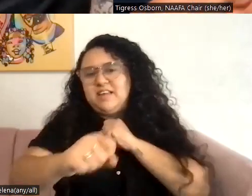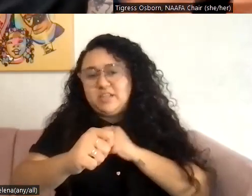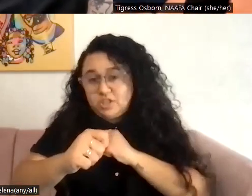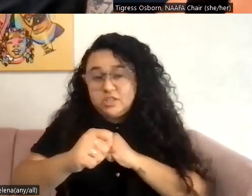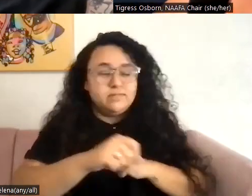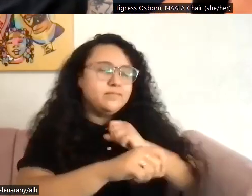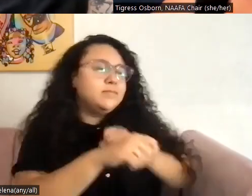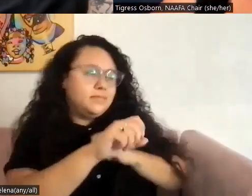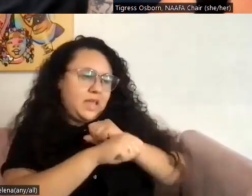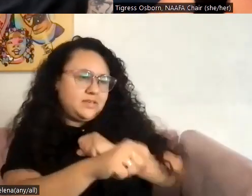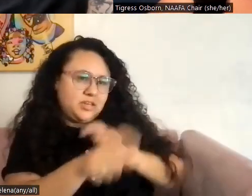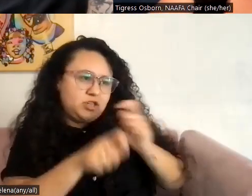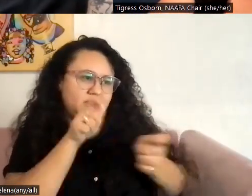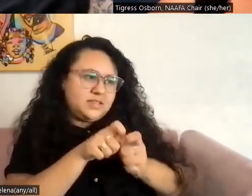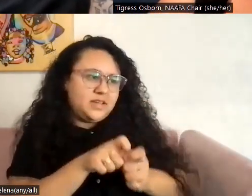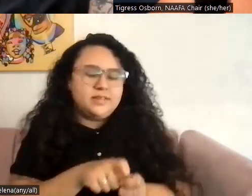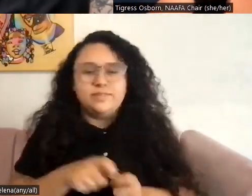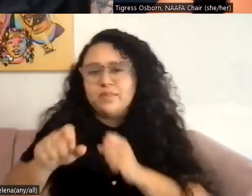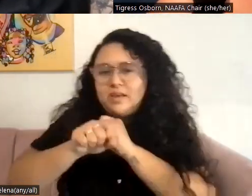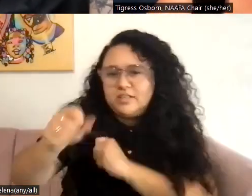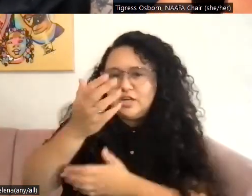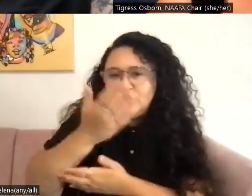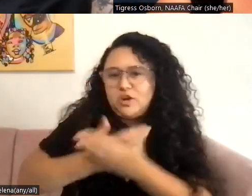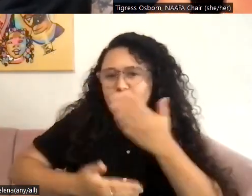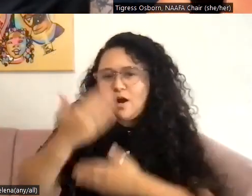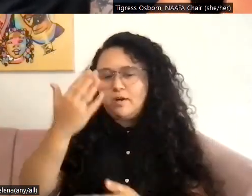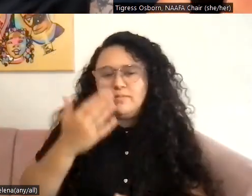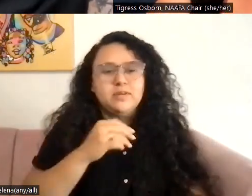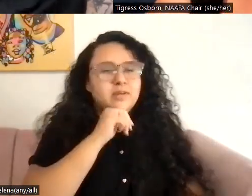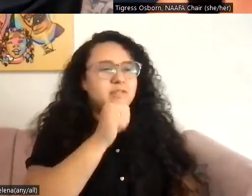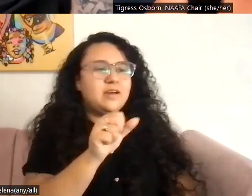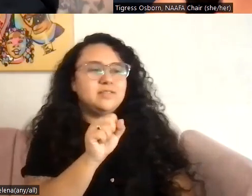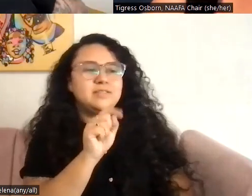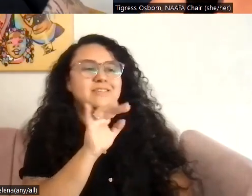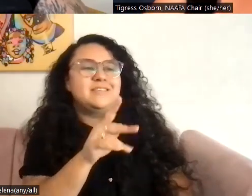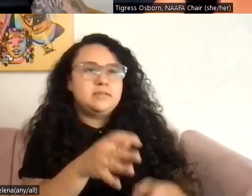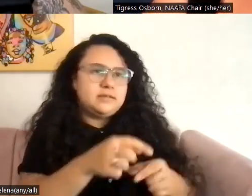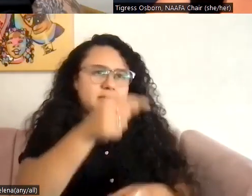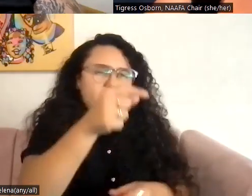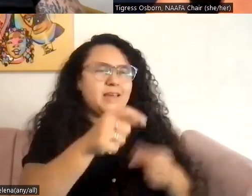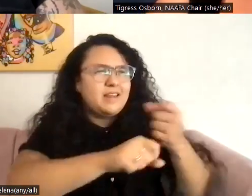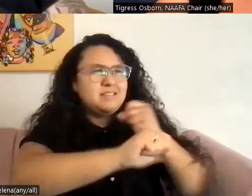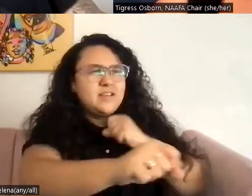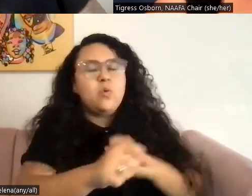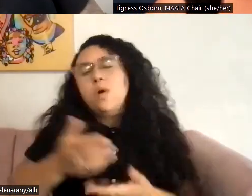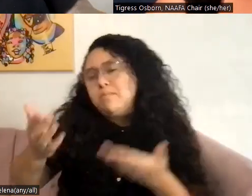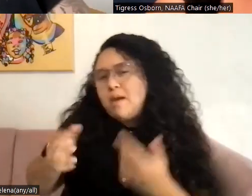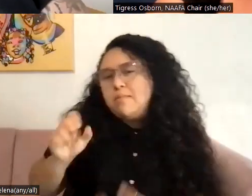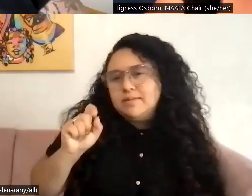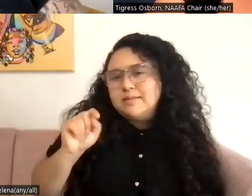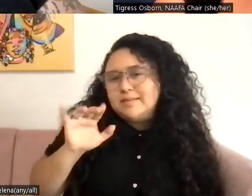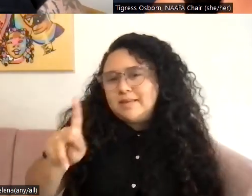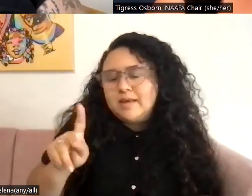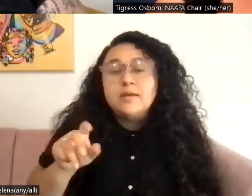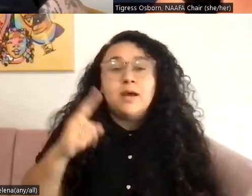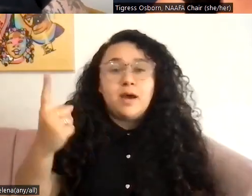Exactly. An extension. That's it. Not a stick, an extension. Yeah. It might be a stick. Someone, someone mentioned in